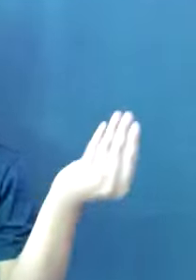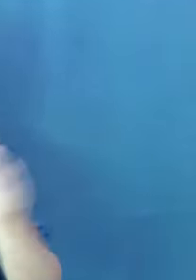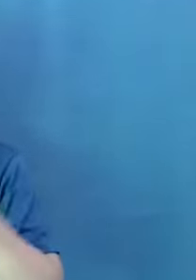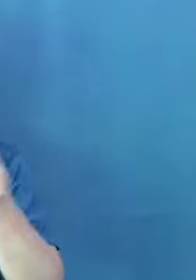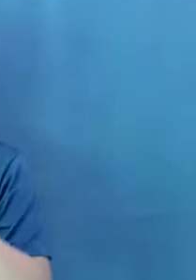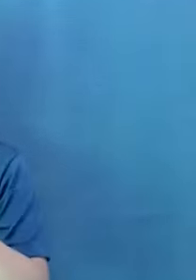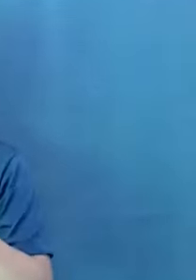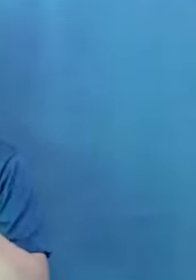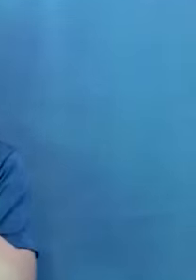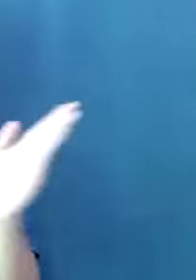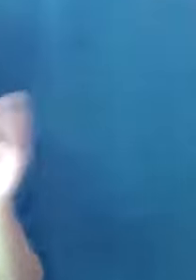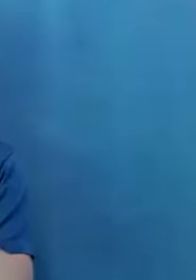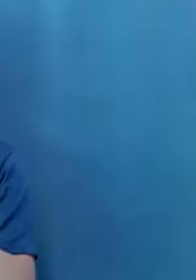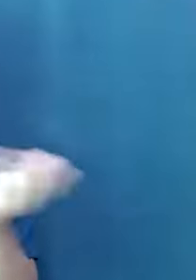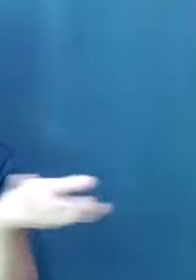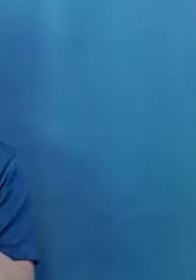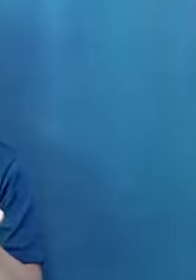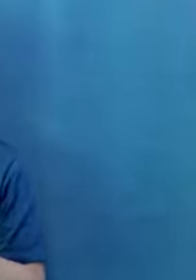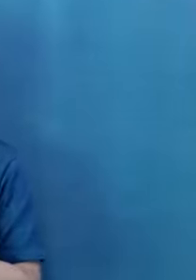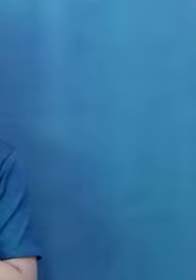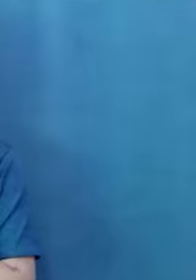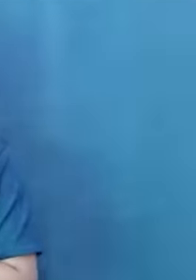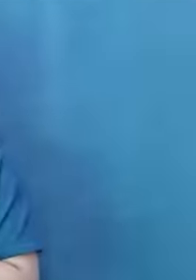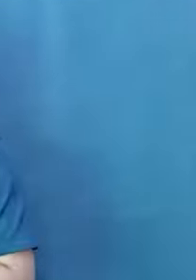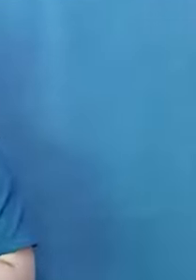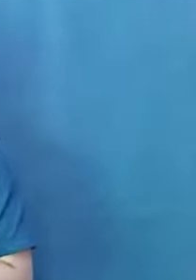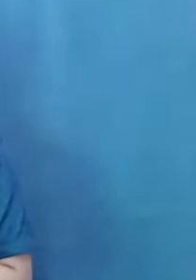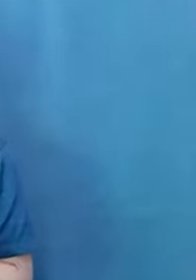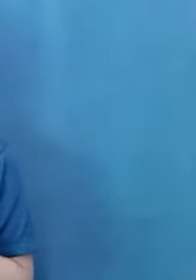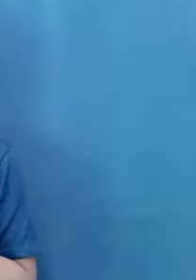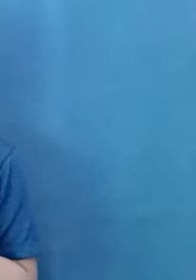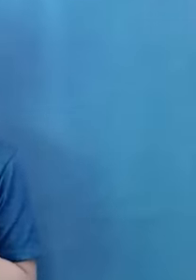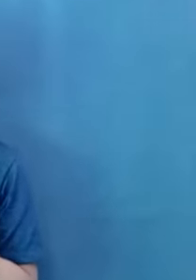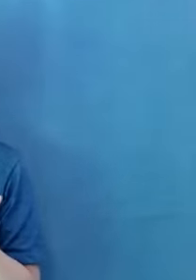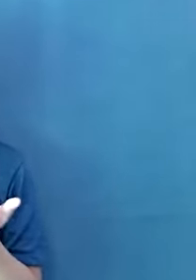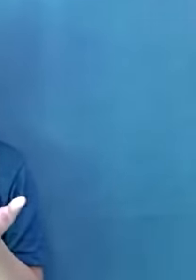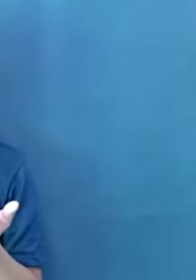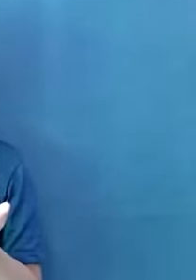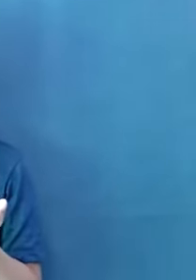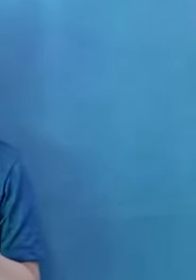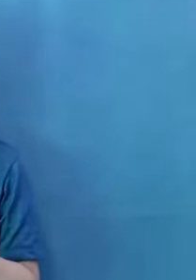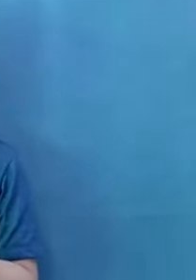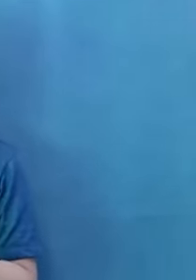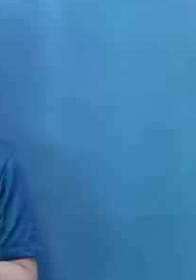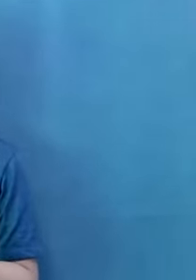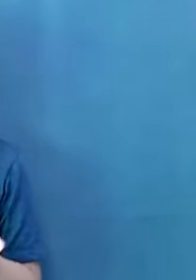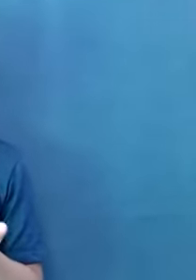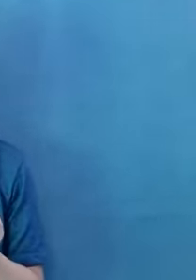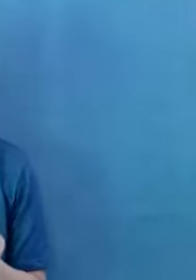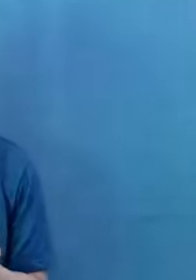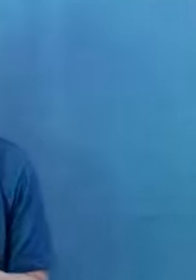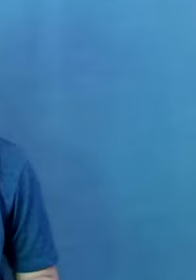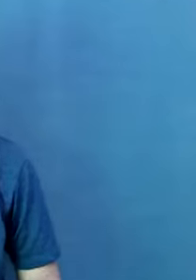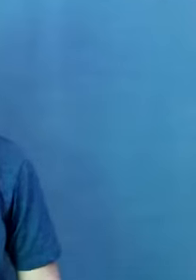And yes, pati si Jen, thank you rin. I'm also seeing questions here, Jael. From Hi, Ryan.